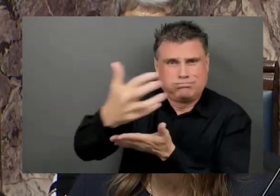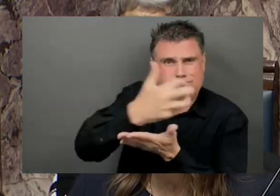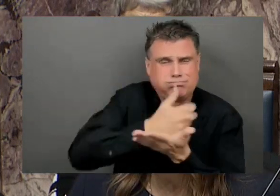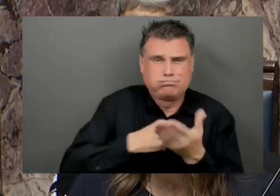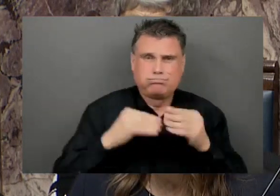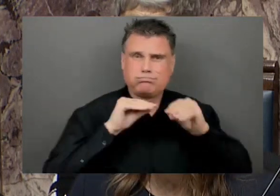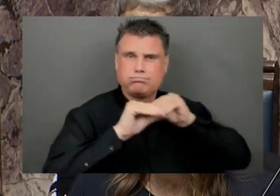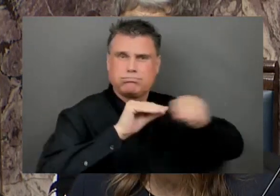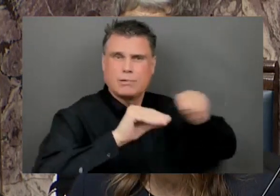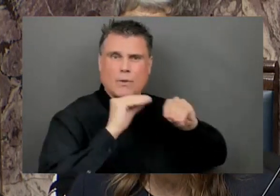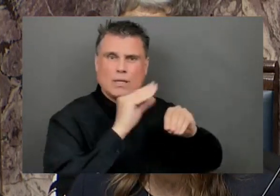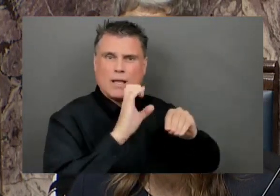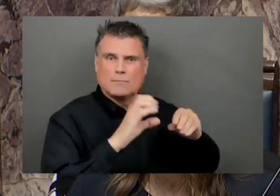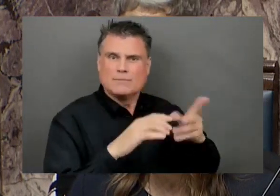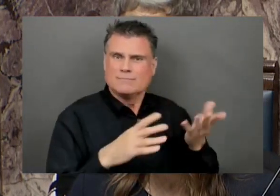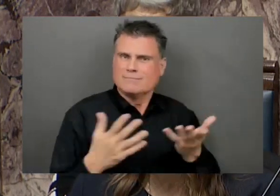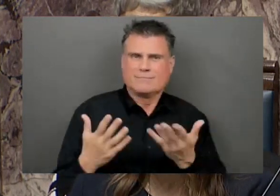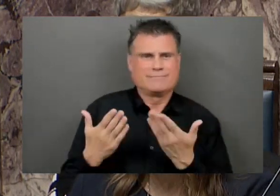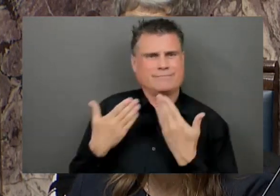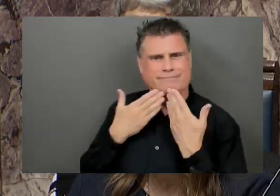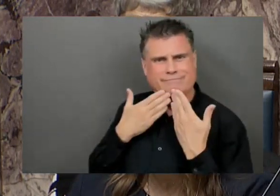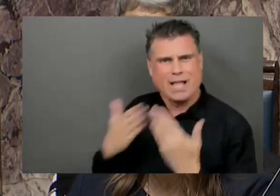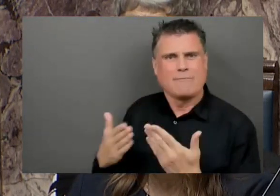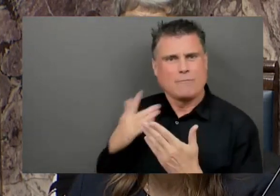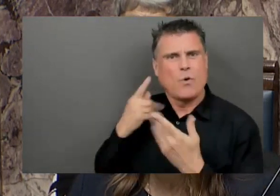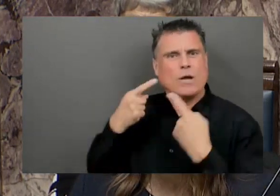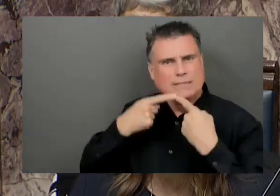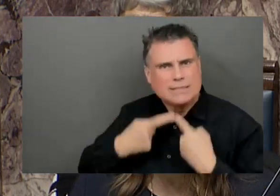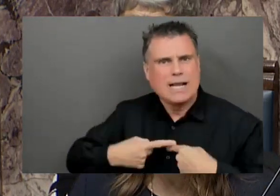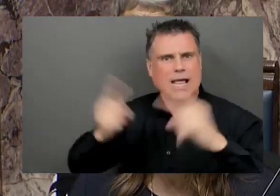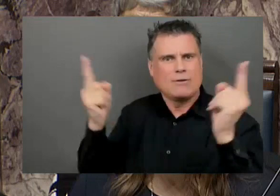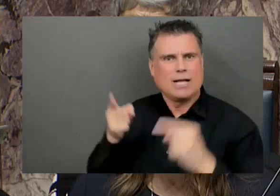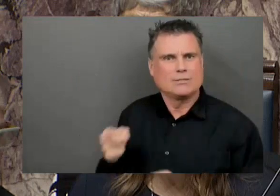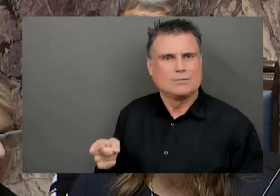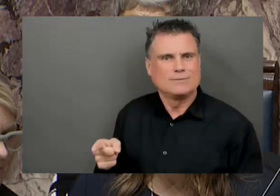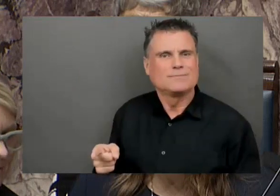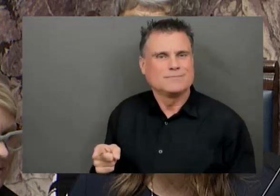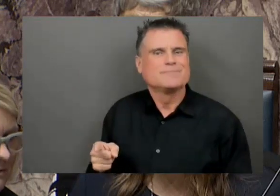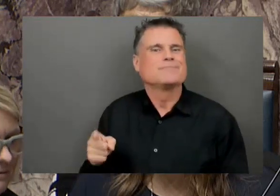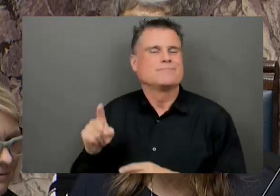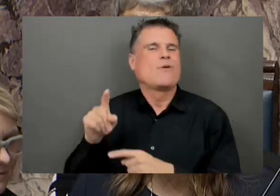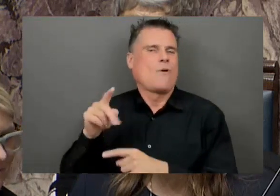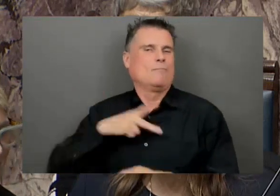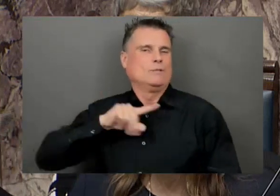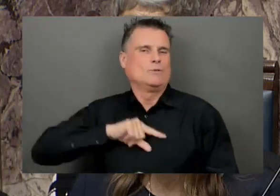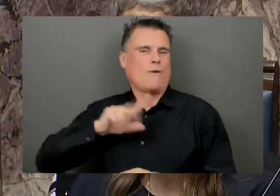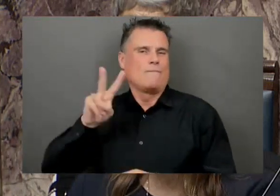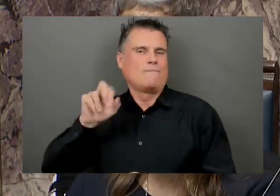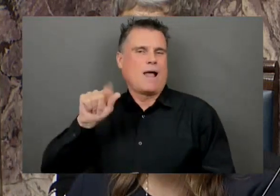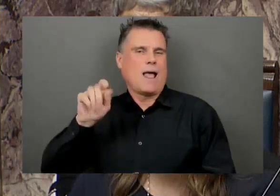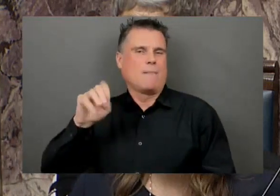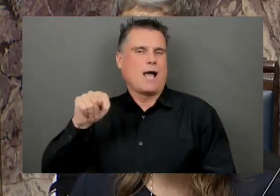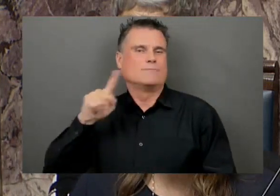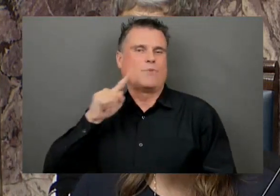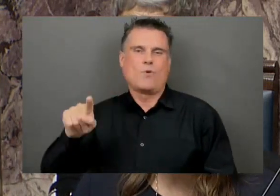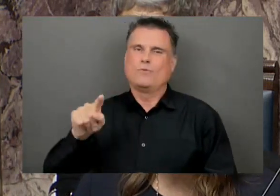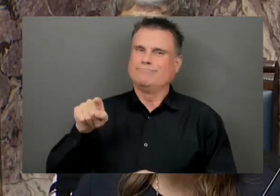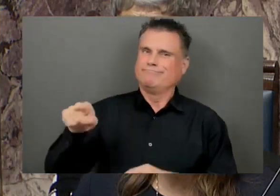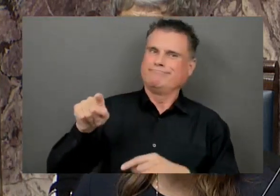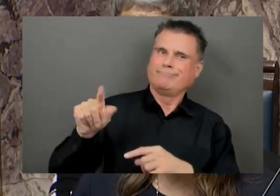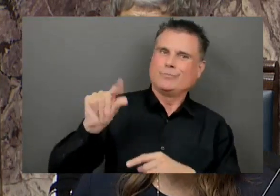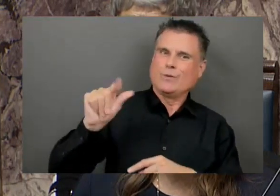their 2024 AGM, and especially thank the hard-working volunteers who made the event such a success.